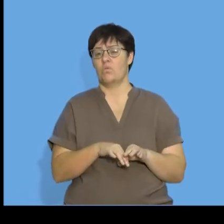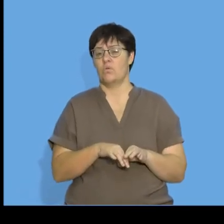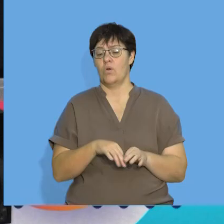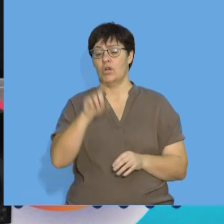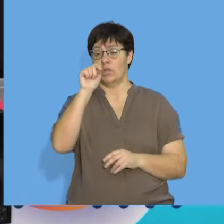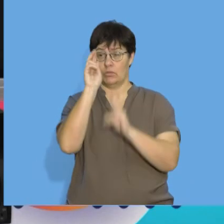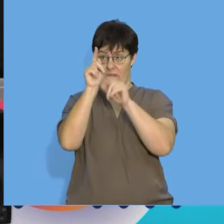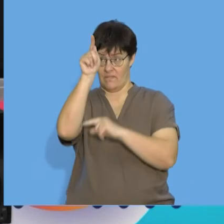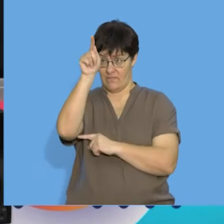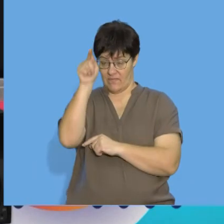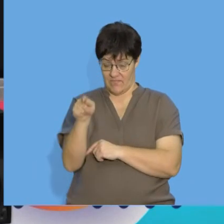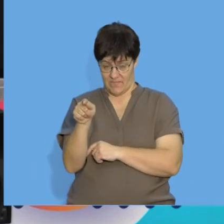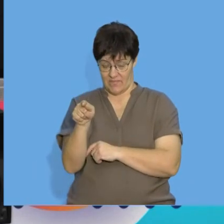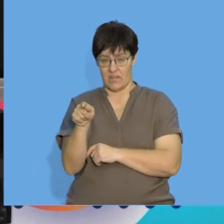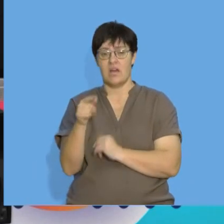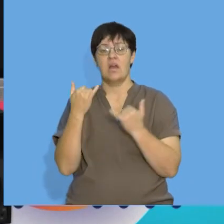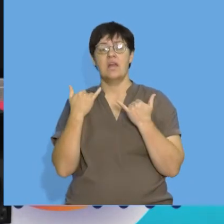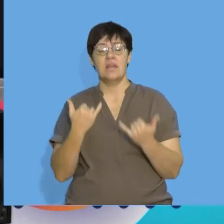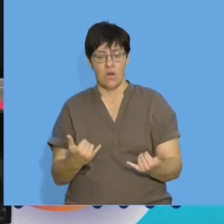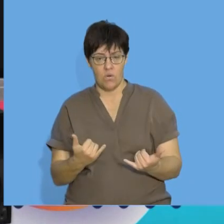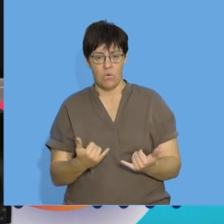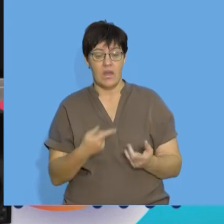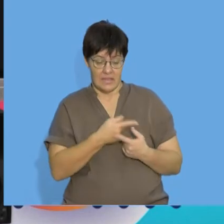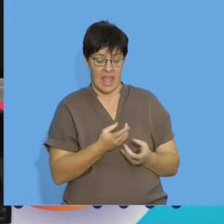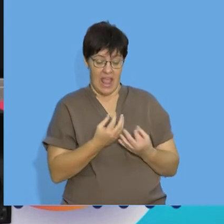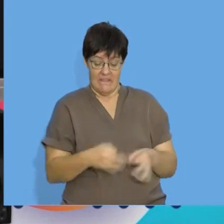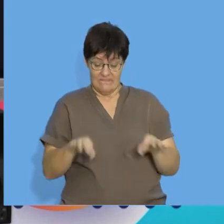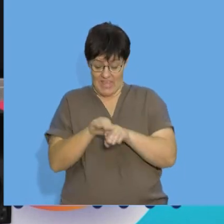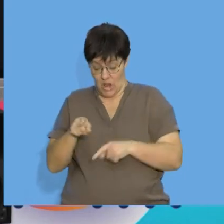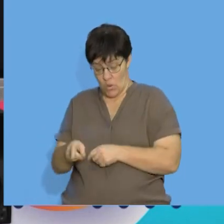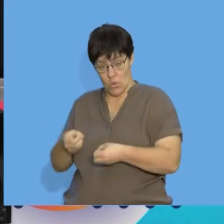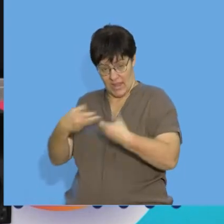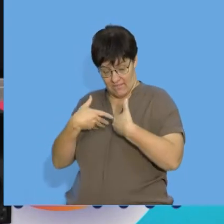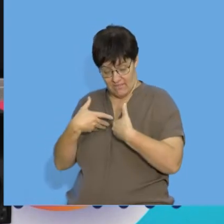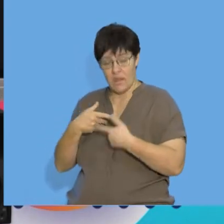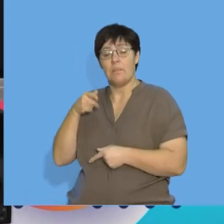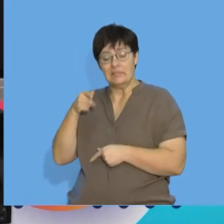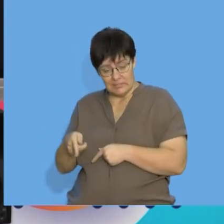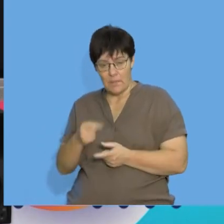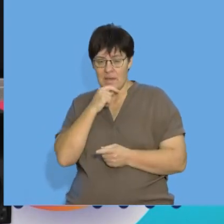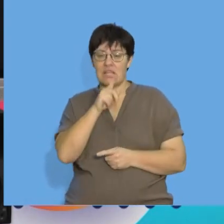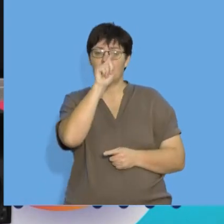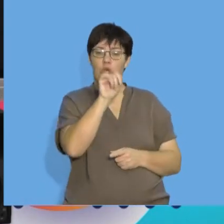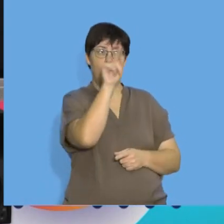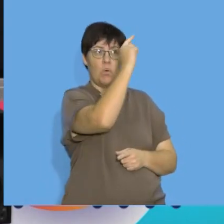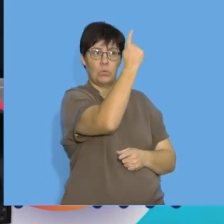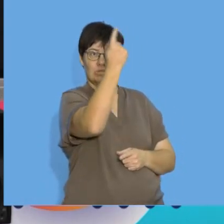the next question is actually going to give you a value of a term and you are going to determine which